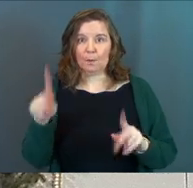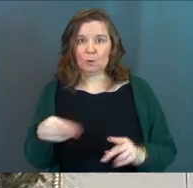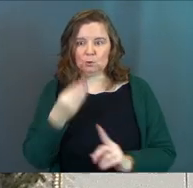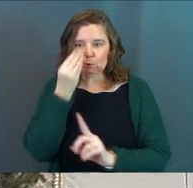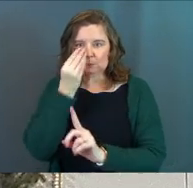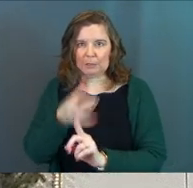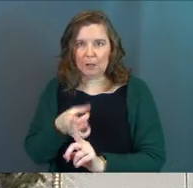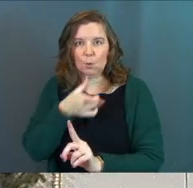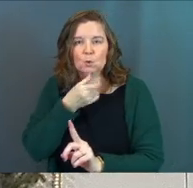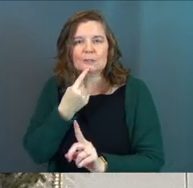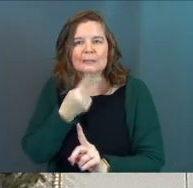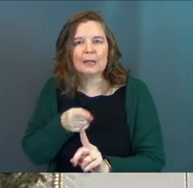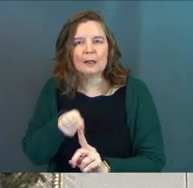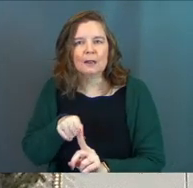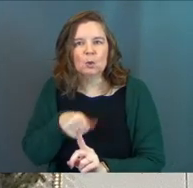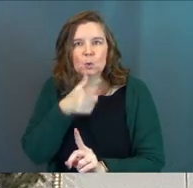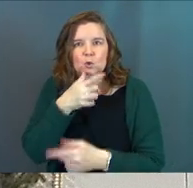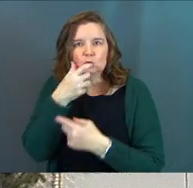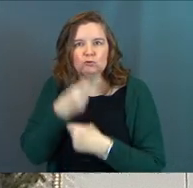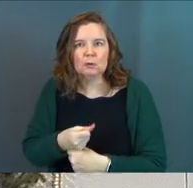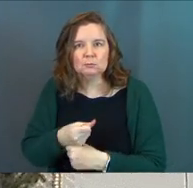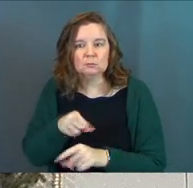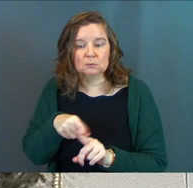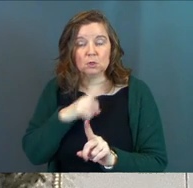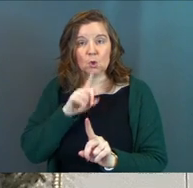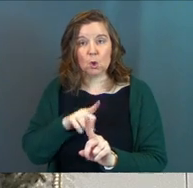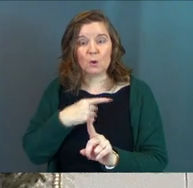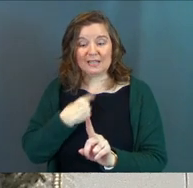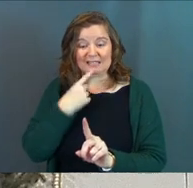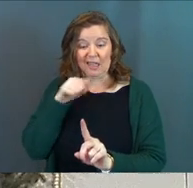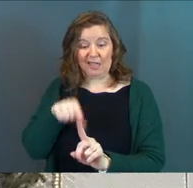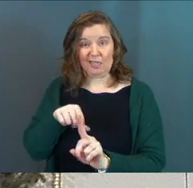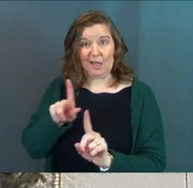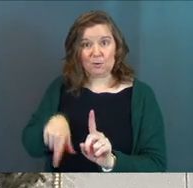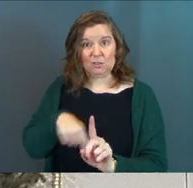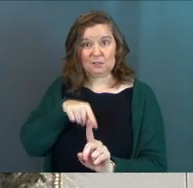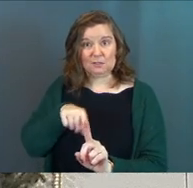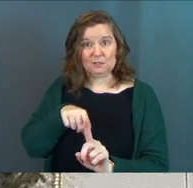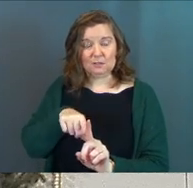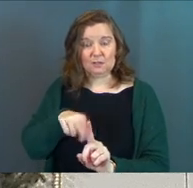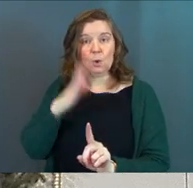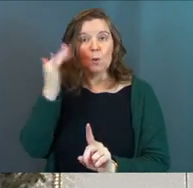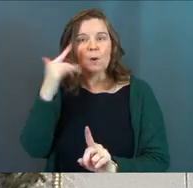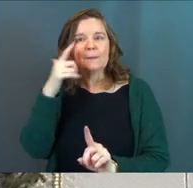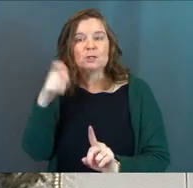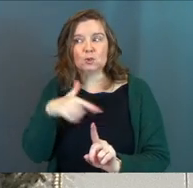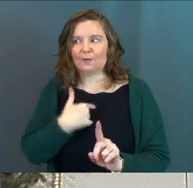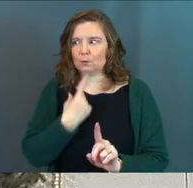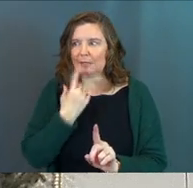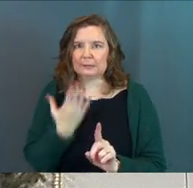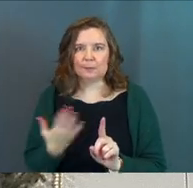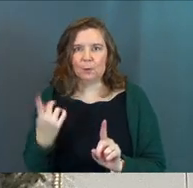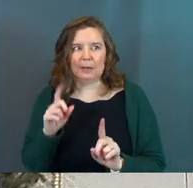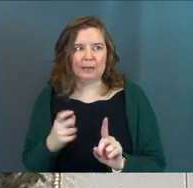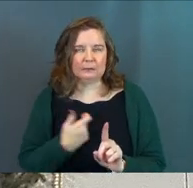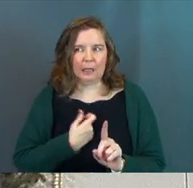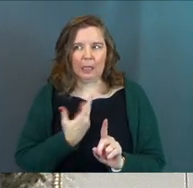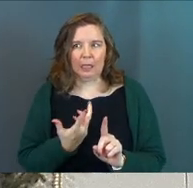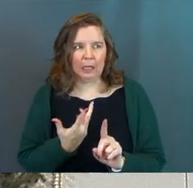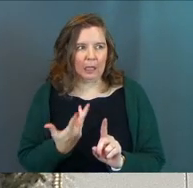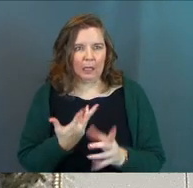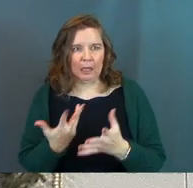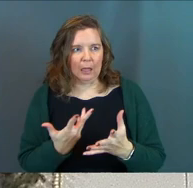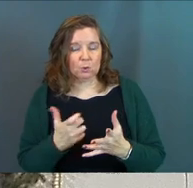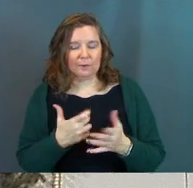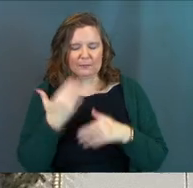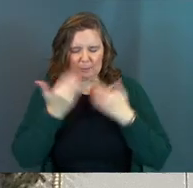who are you gonna tell? You're gonna go and you're gonna tell them, right? Because you gotta tell somebody. You